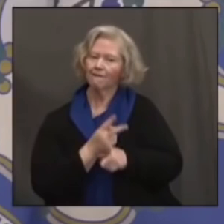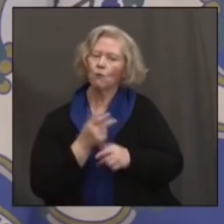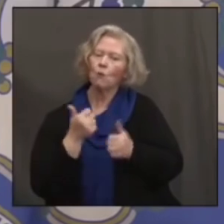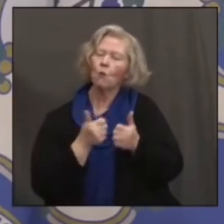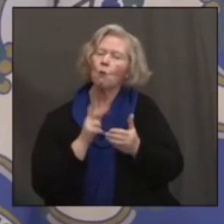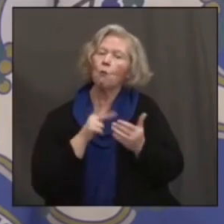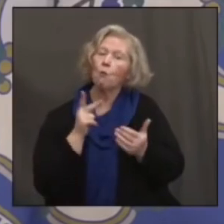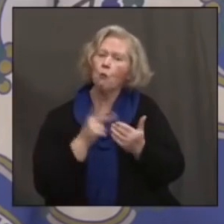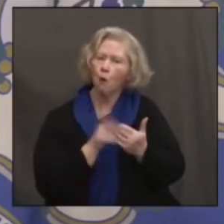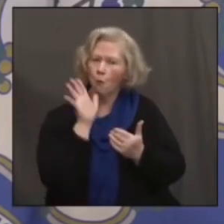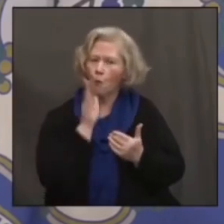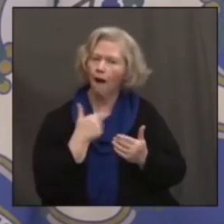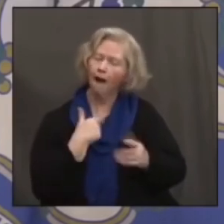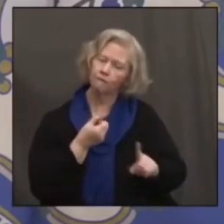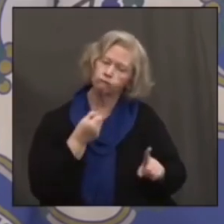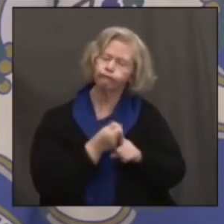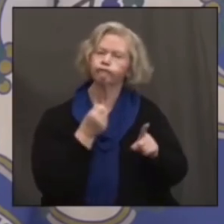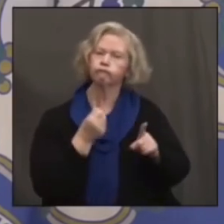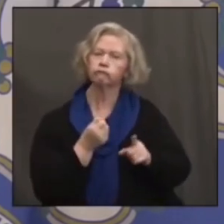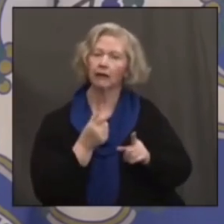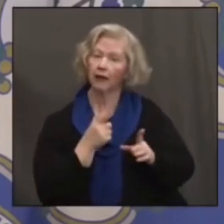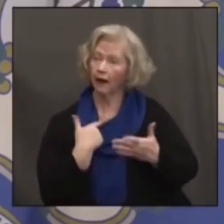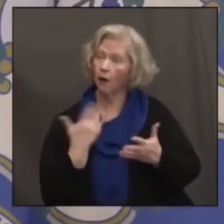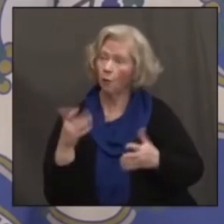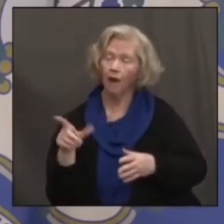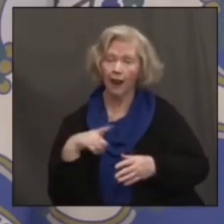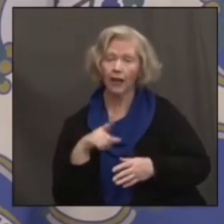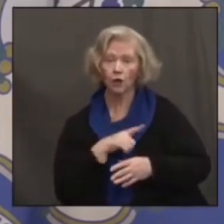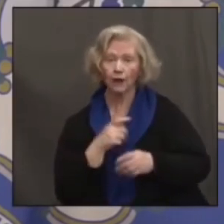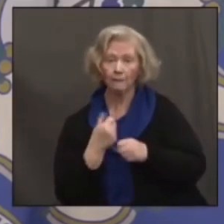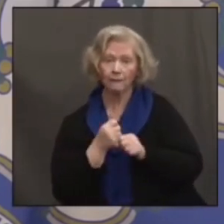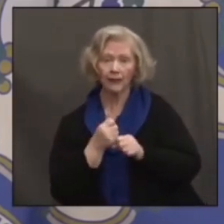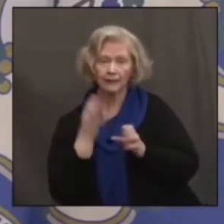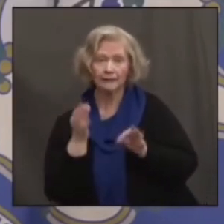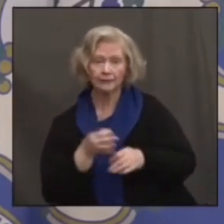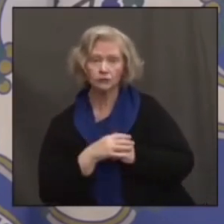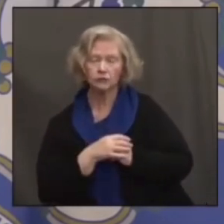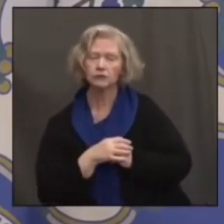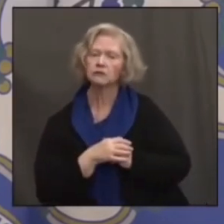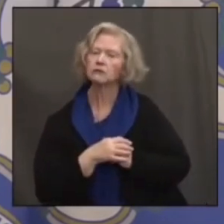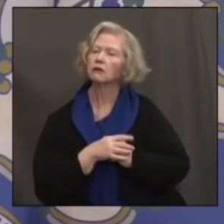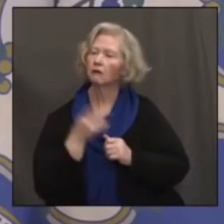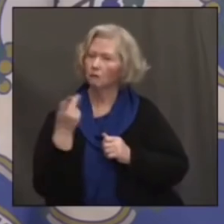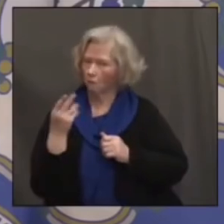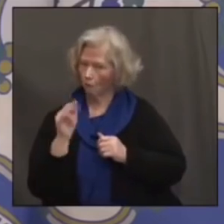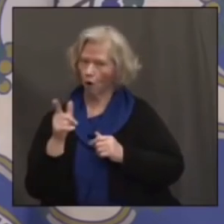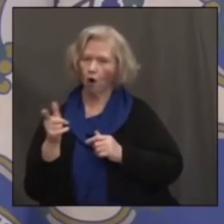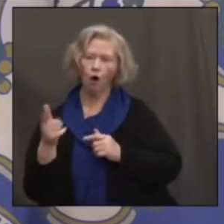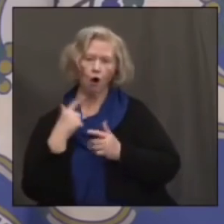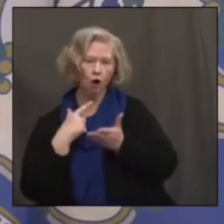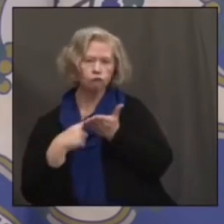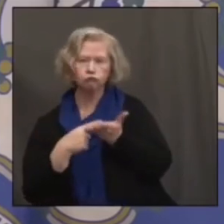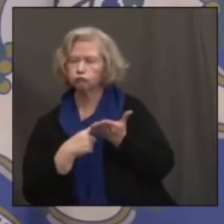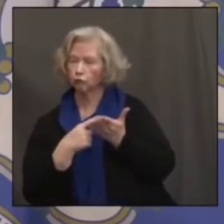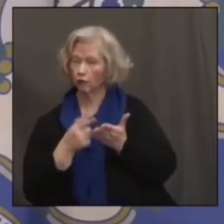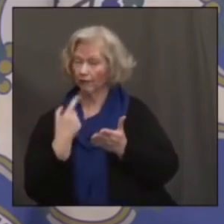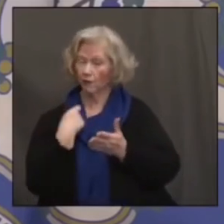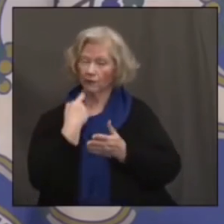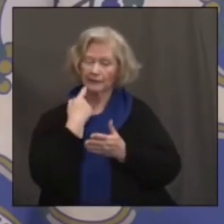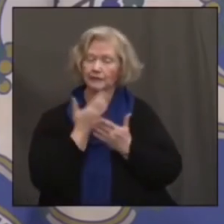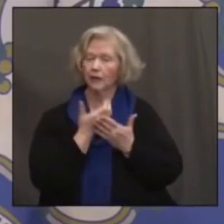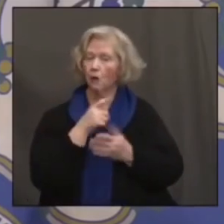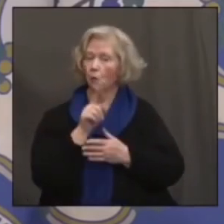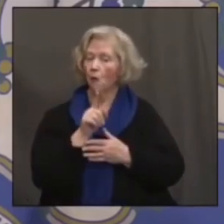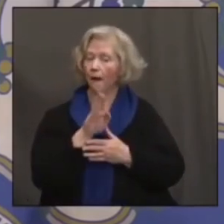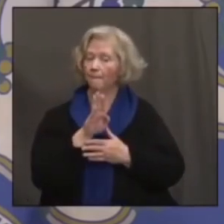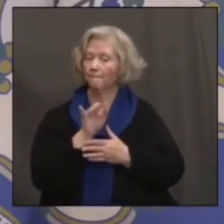make a difference. And I'd like the legislature involved in that. As Paul can tell you, we have an agreement, you know, per the bill you just saw that says we'll